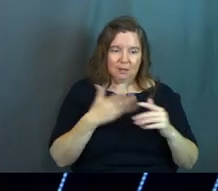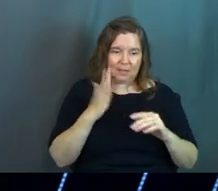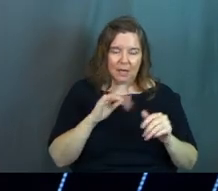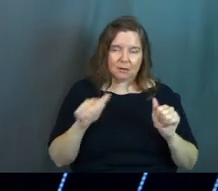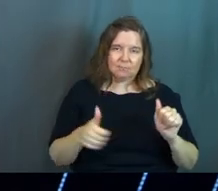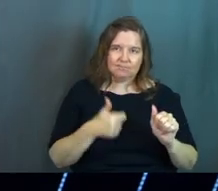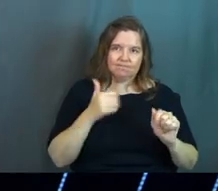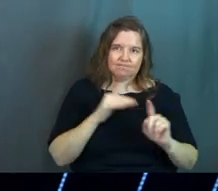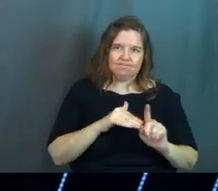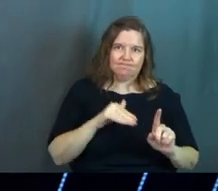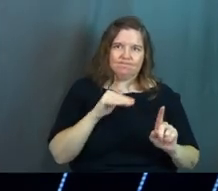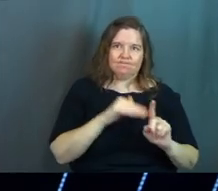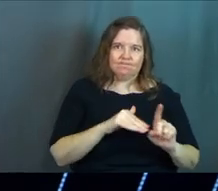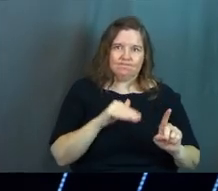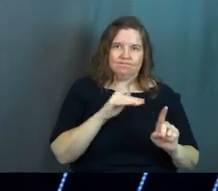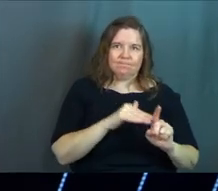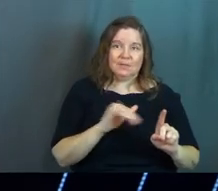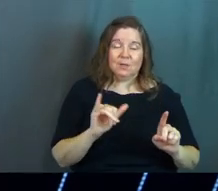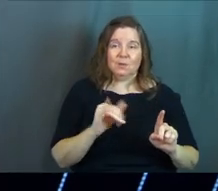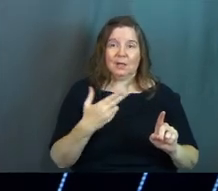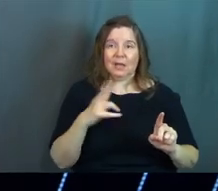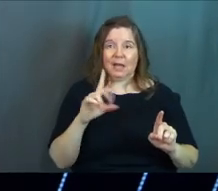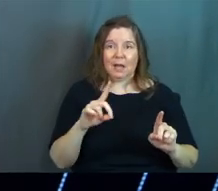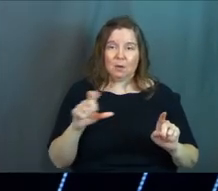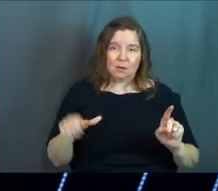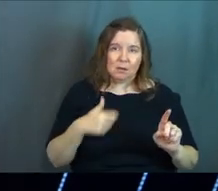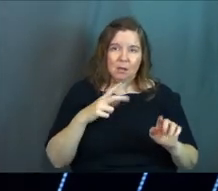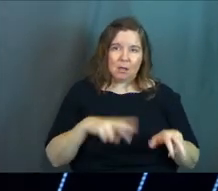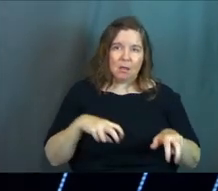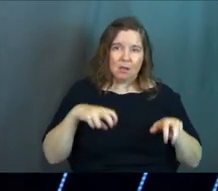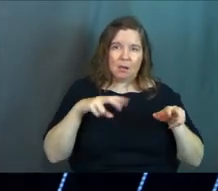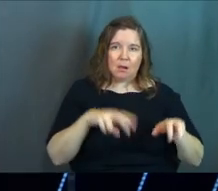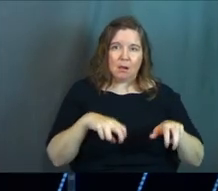God was relentless. He was like a hound of heaven.